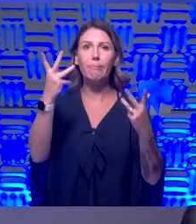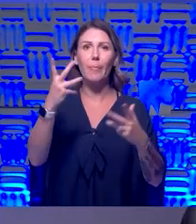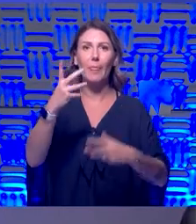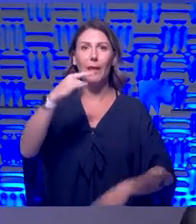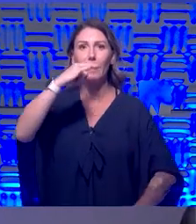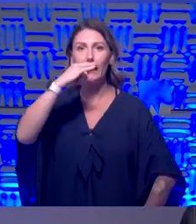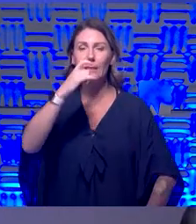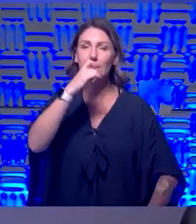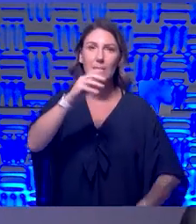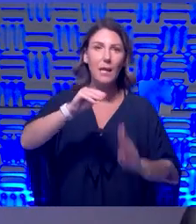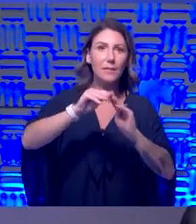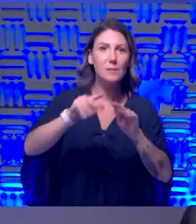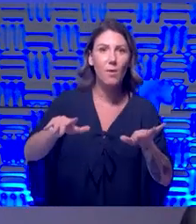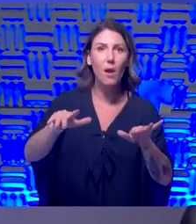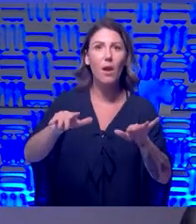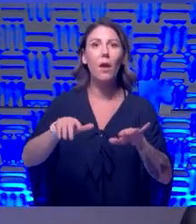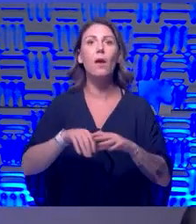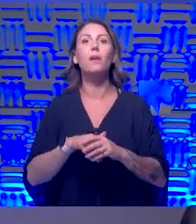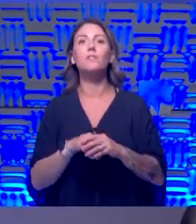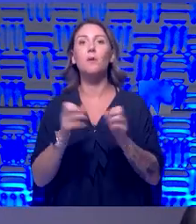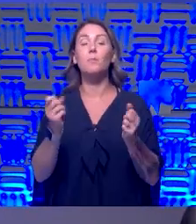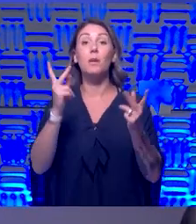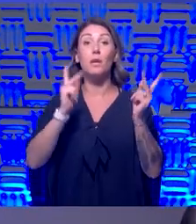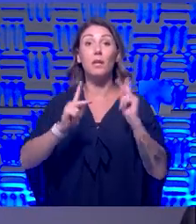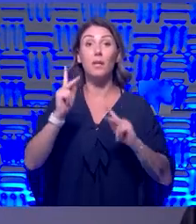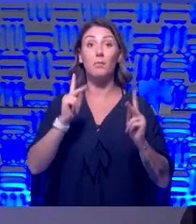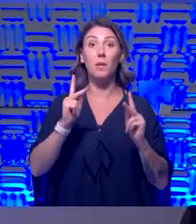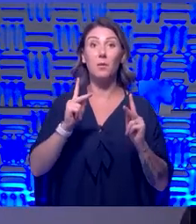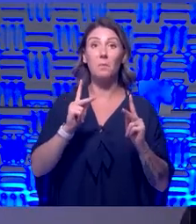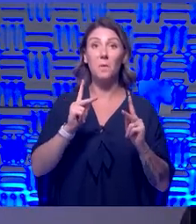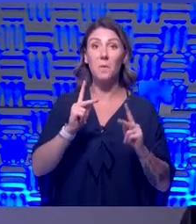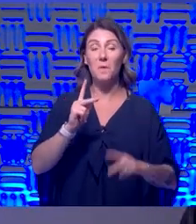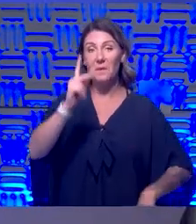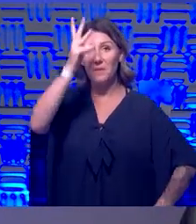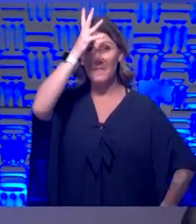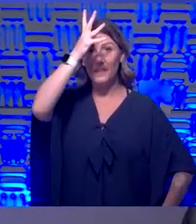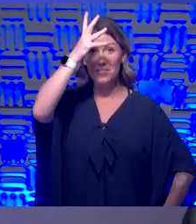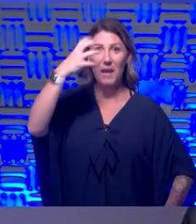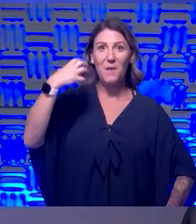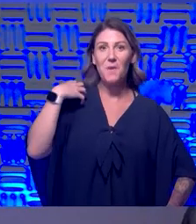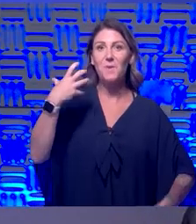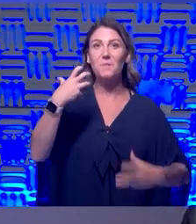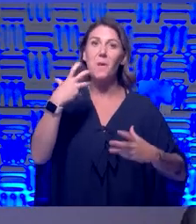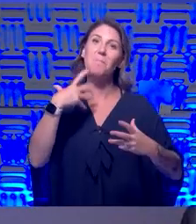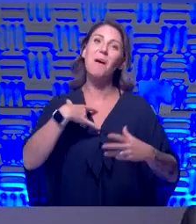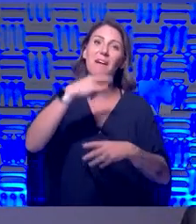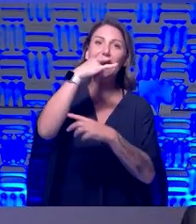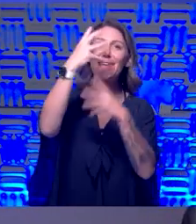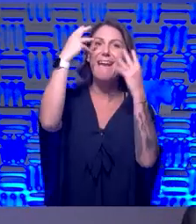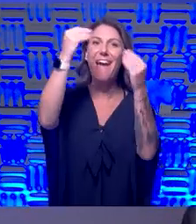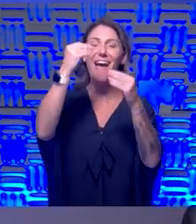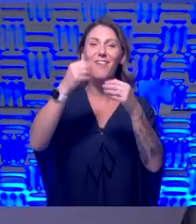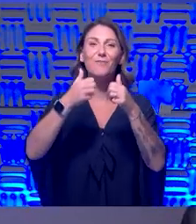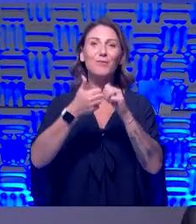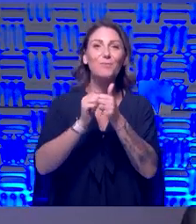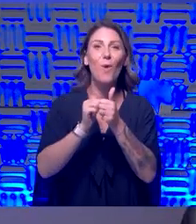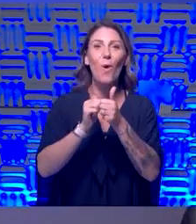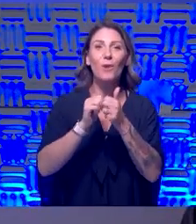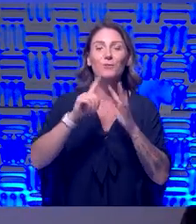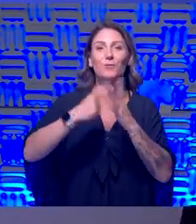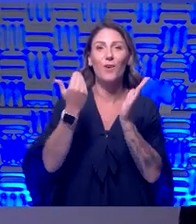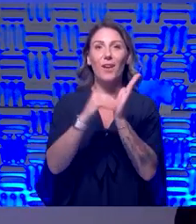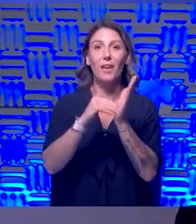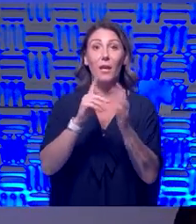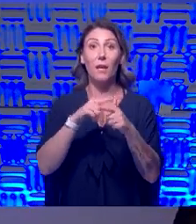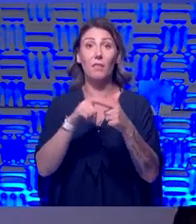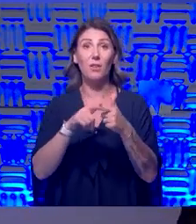be spreading it. Well, so you've got a lot of folks, you know, the, the dad coaches that want to get their kid out, you know, for sports that are starting to ramp back up. And then you've